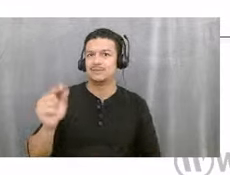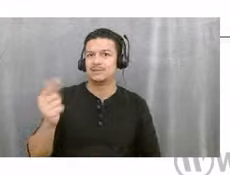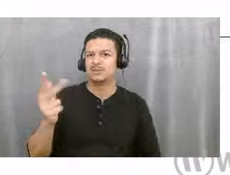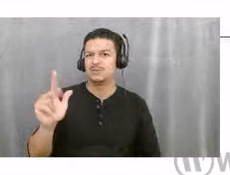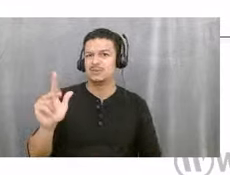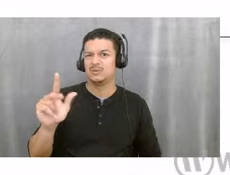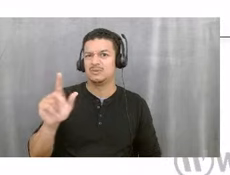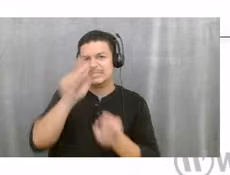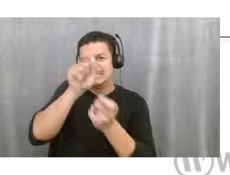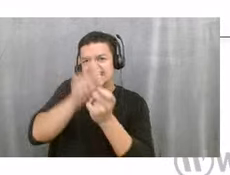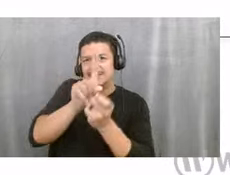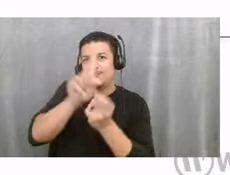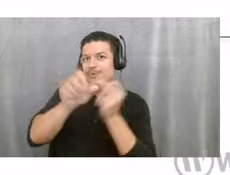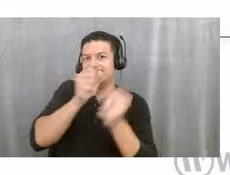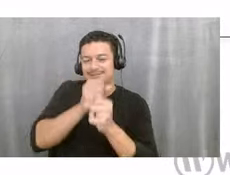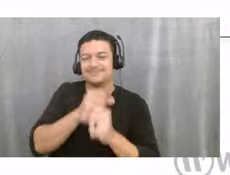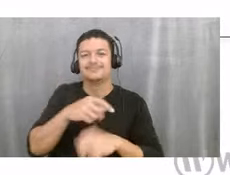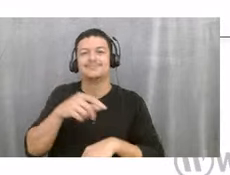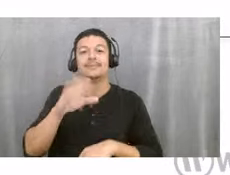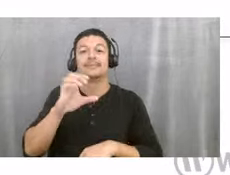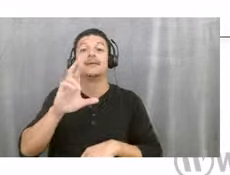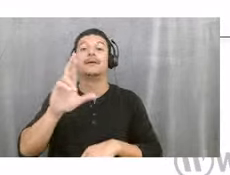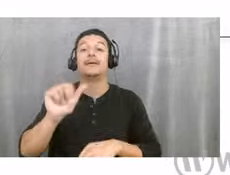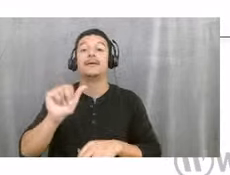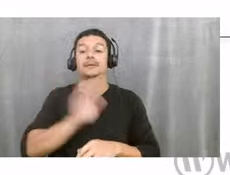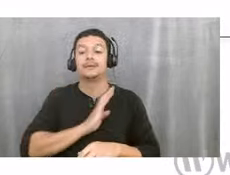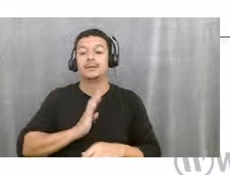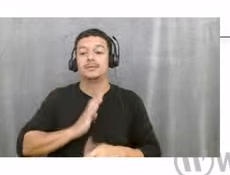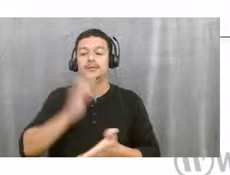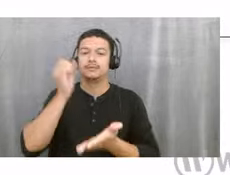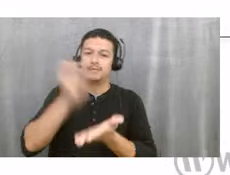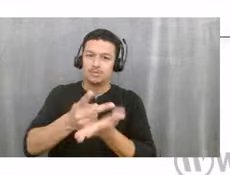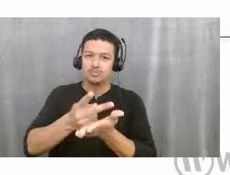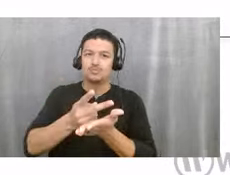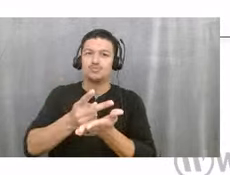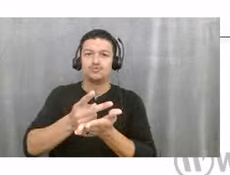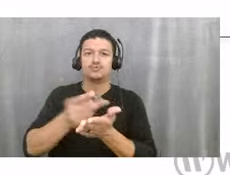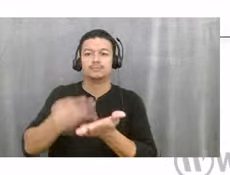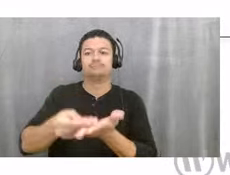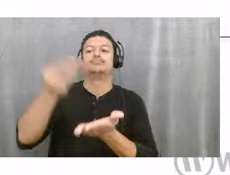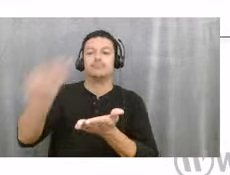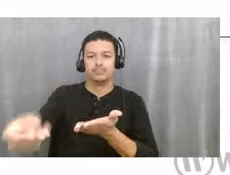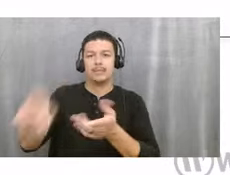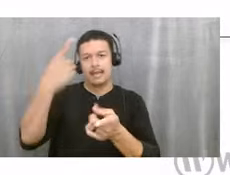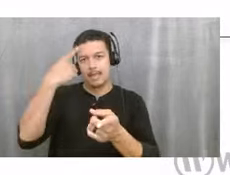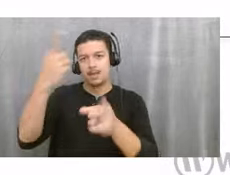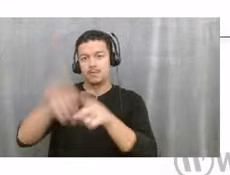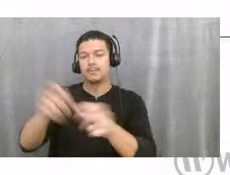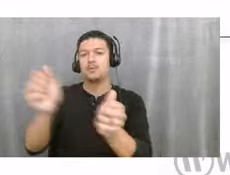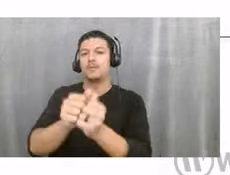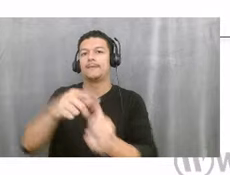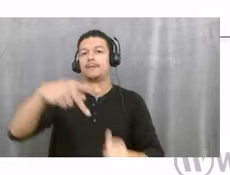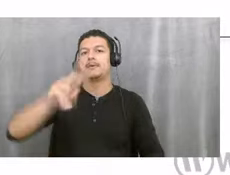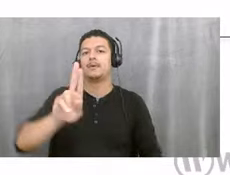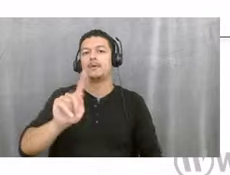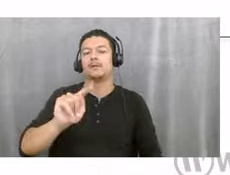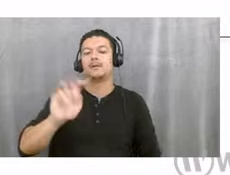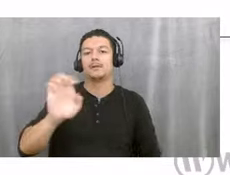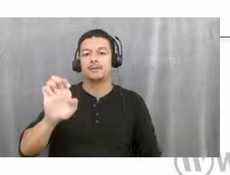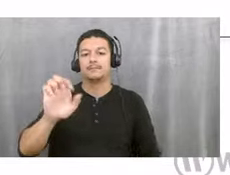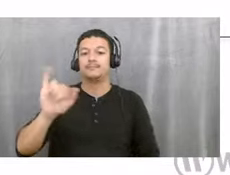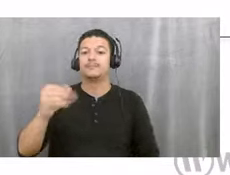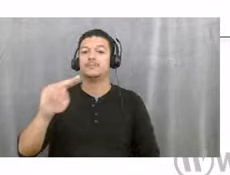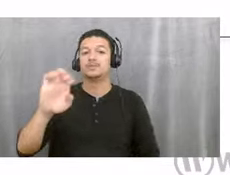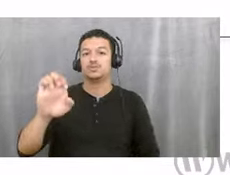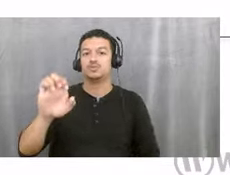the CRA board approved the purchase agreement with Pulte. And then this past June of June 7, 2023